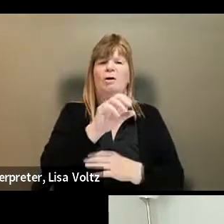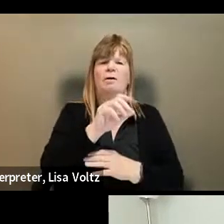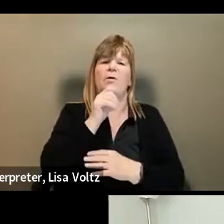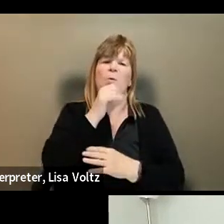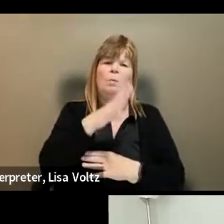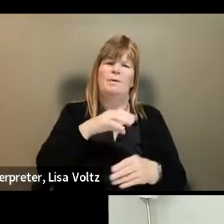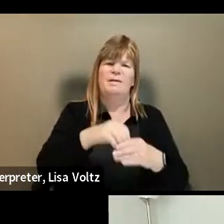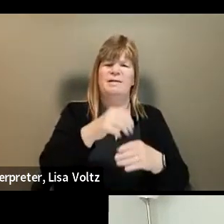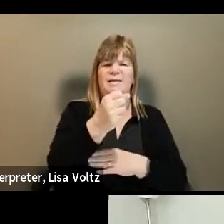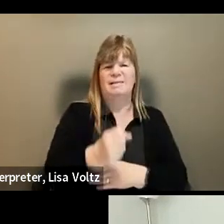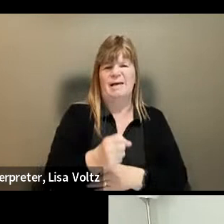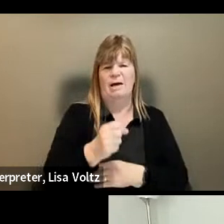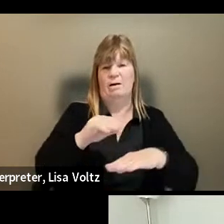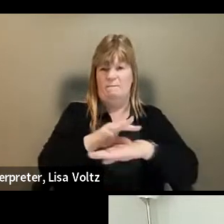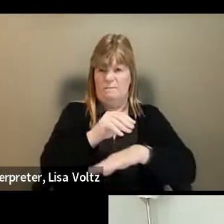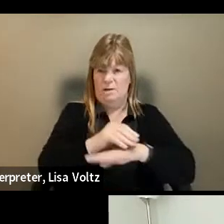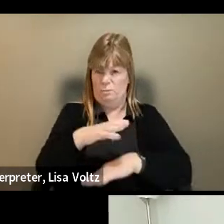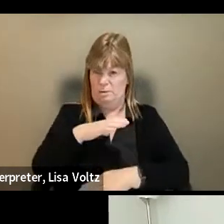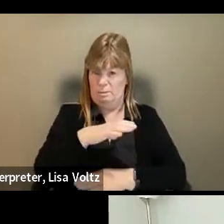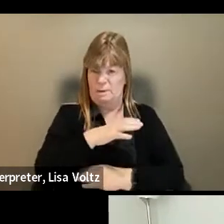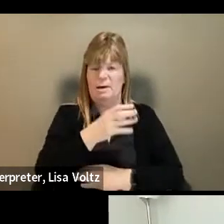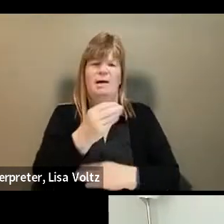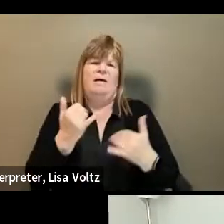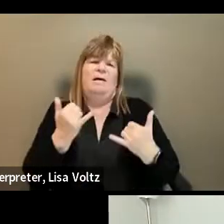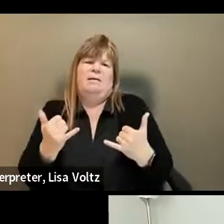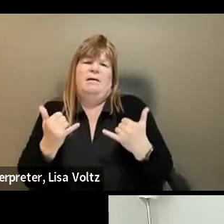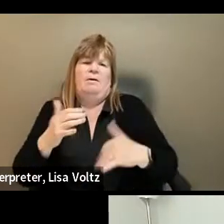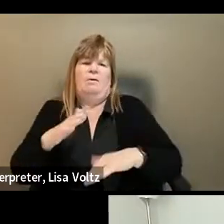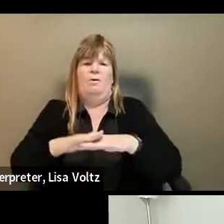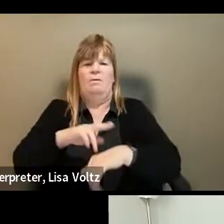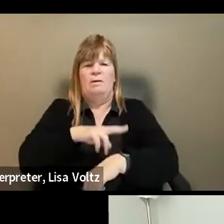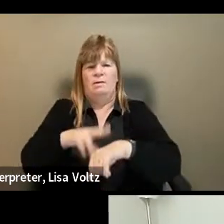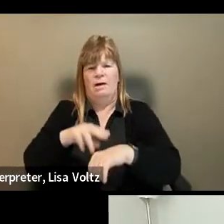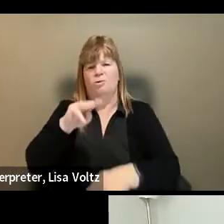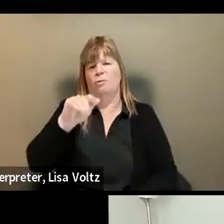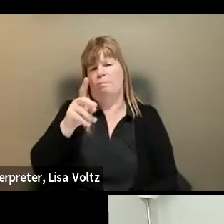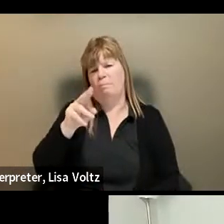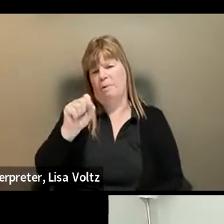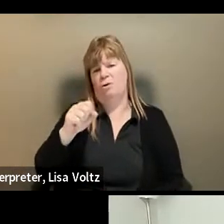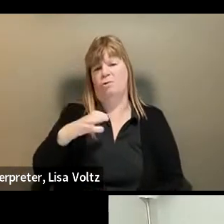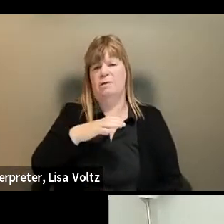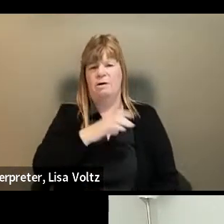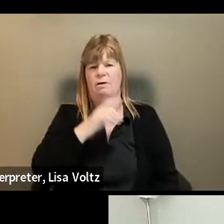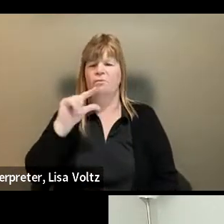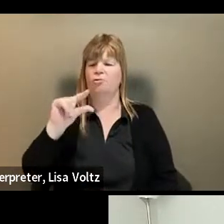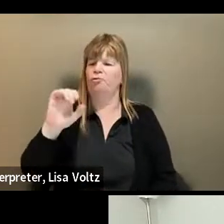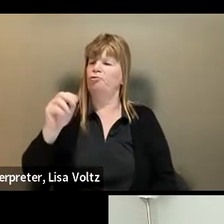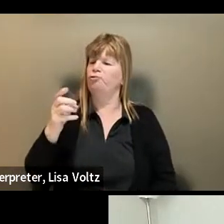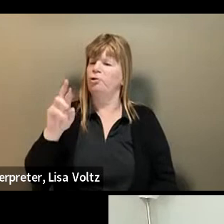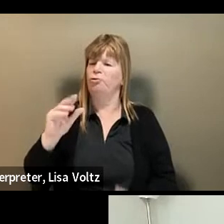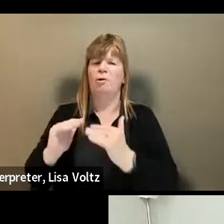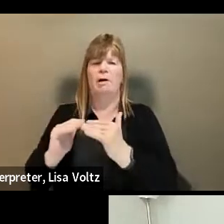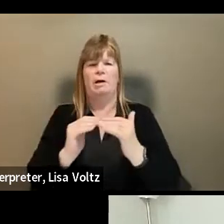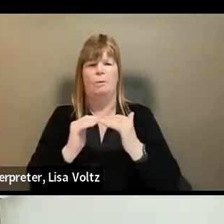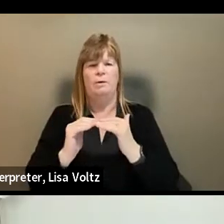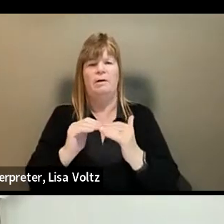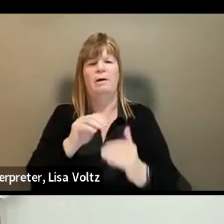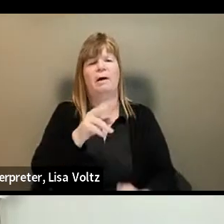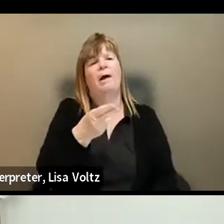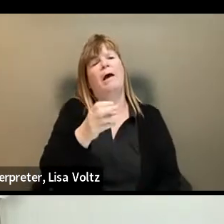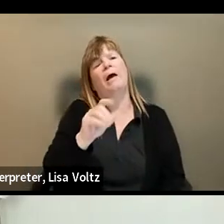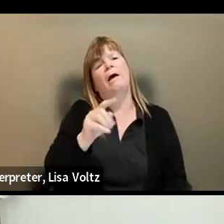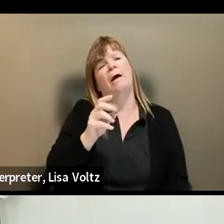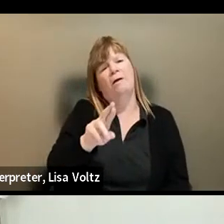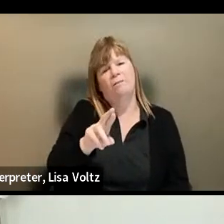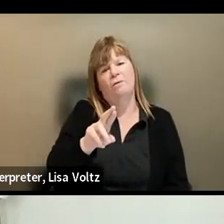South Advisory Committee and is currently serving on the Nashville Mayor's Council on Gender Equity. Heather Tinsley Fix,